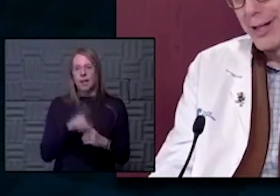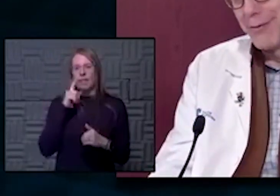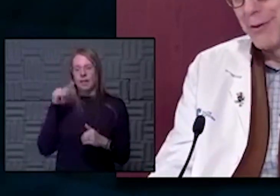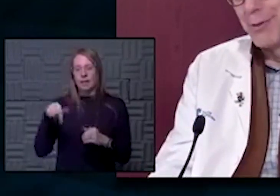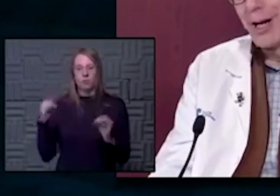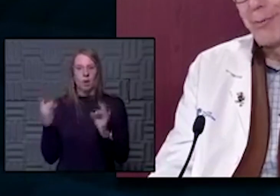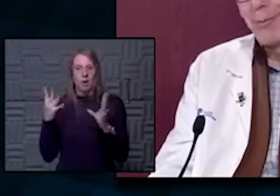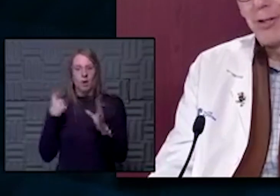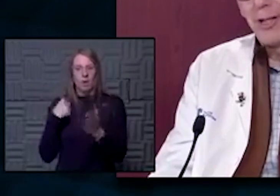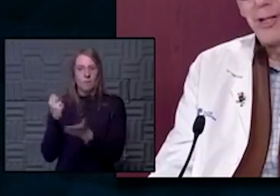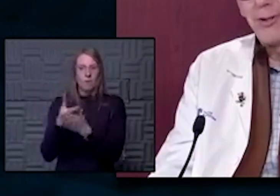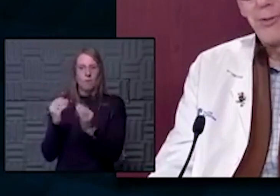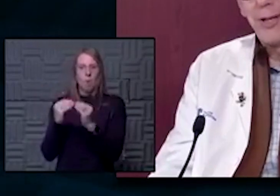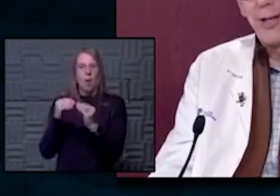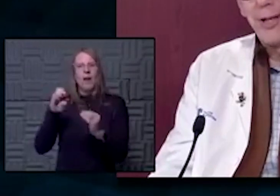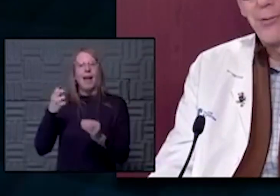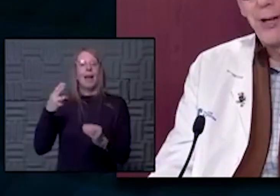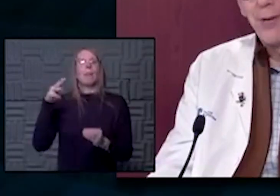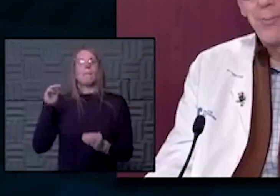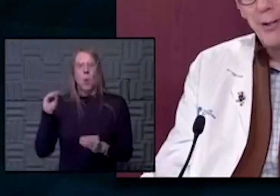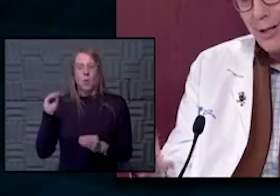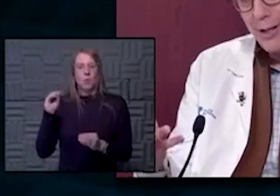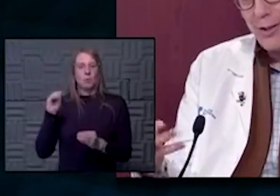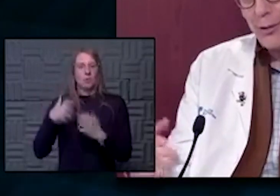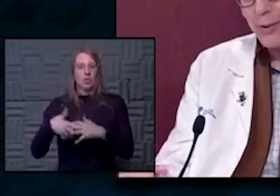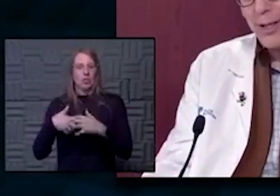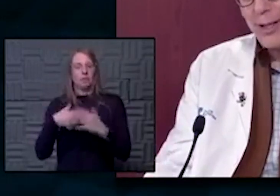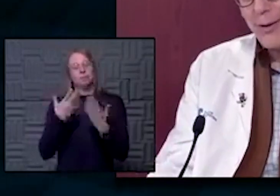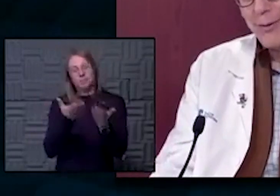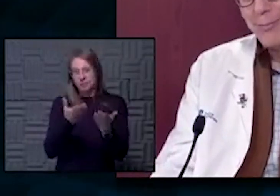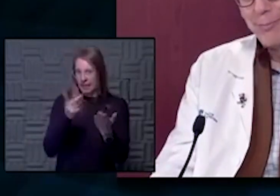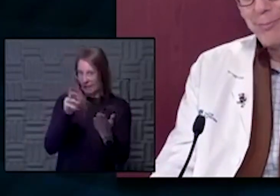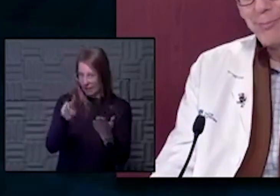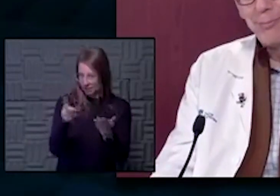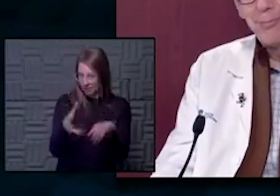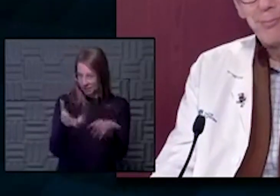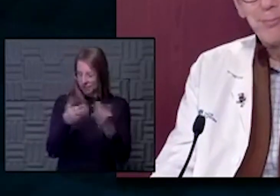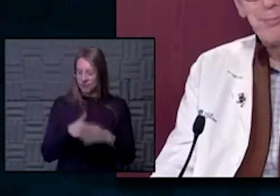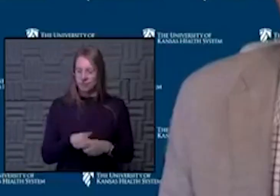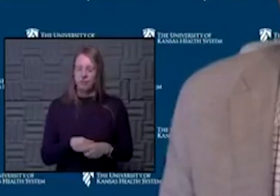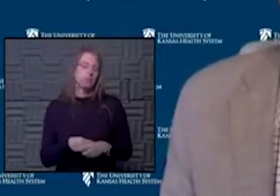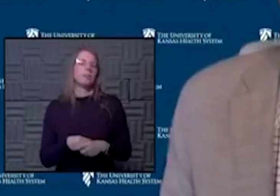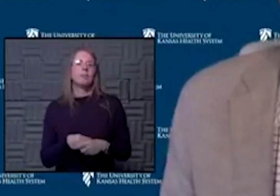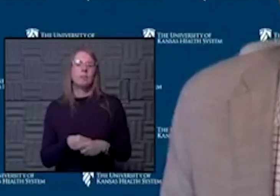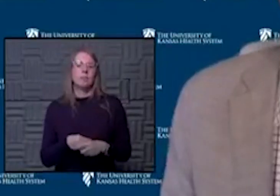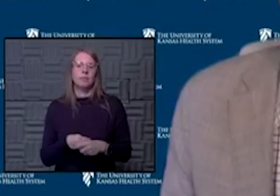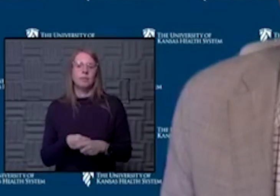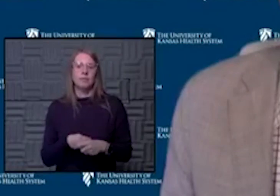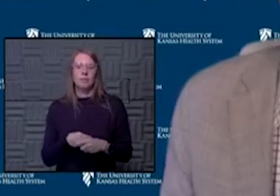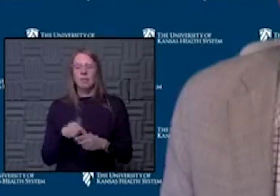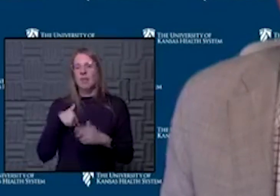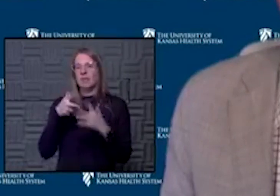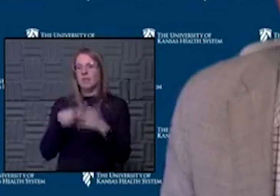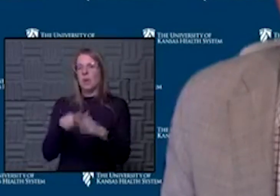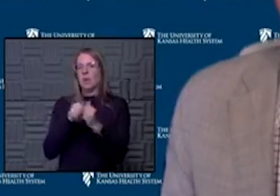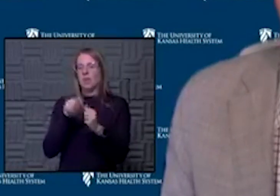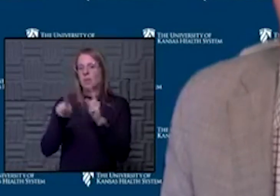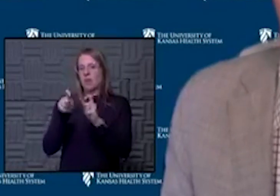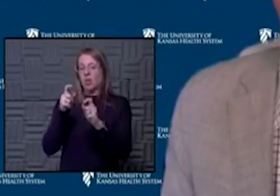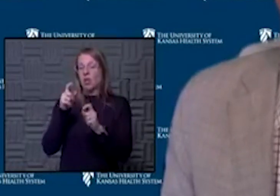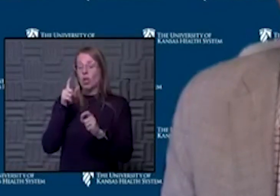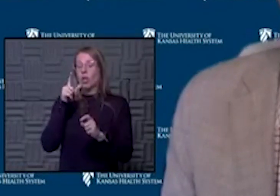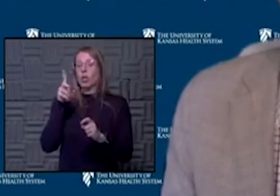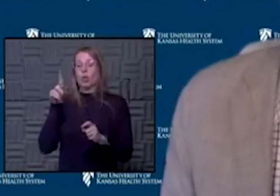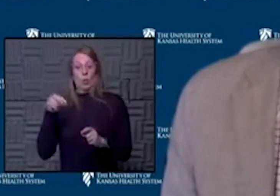approved trying to get a few more ECMO machines as well. But let's take a swing at that, David. Yeah, so I guess I'll start with the question of, do we have